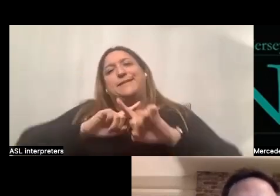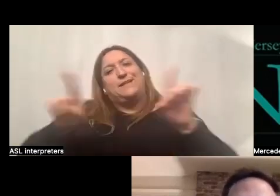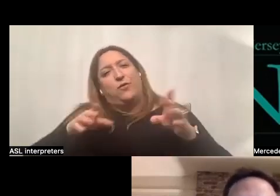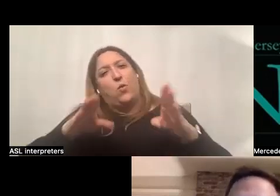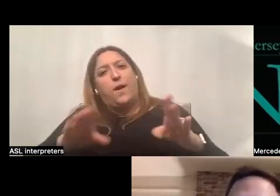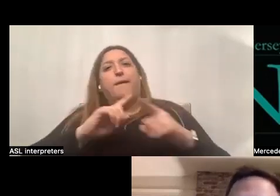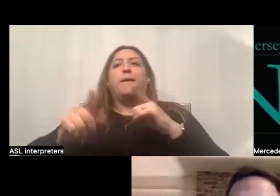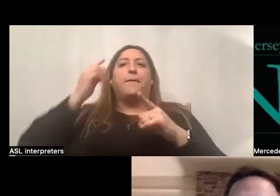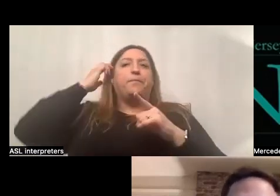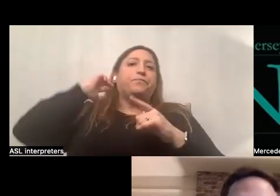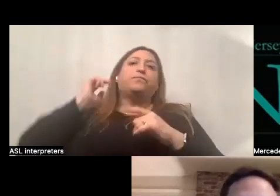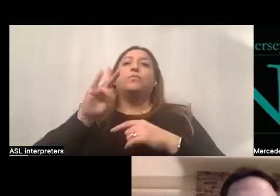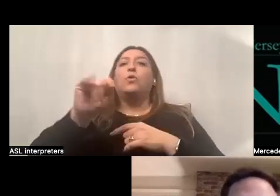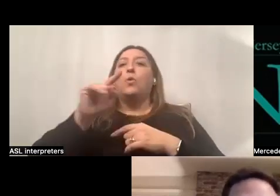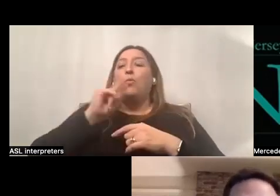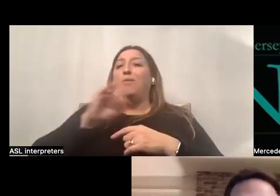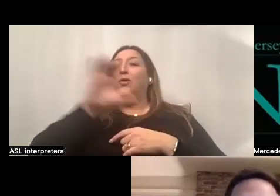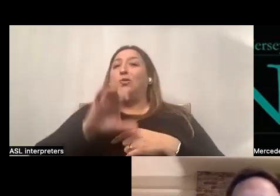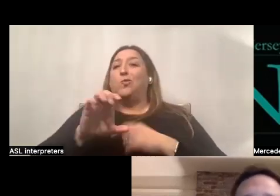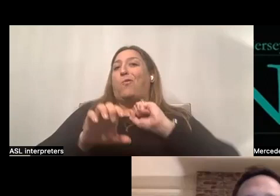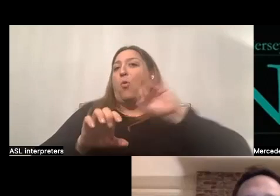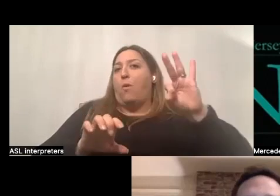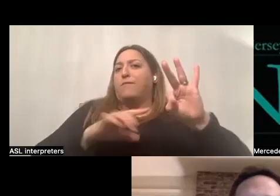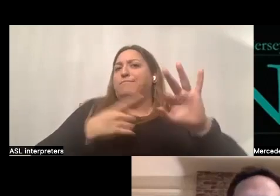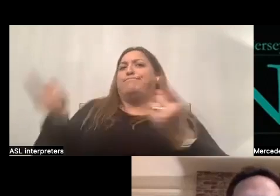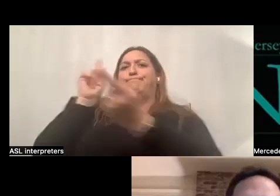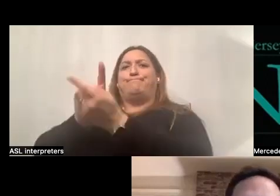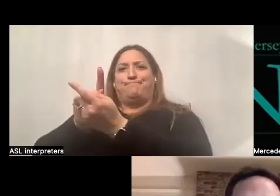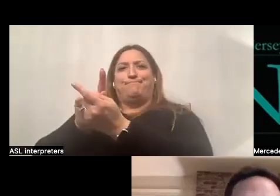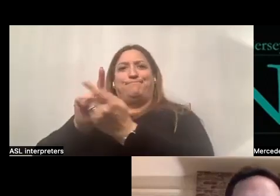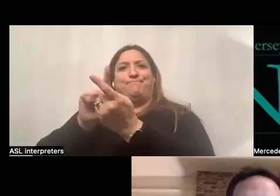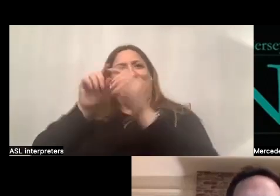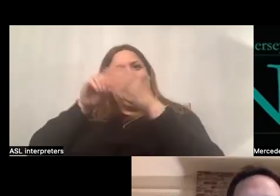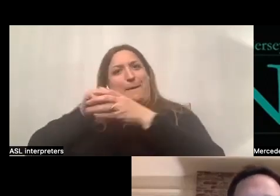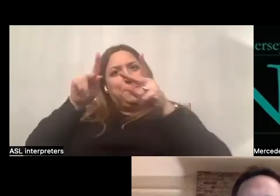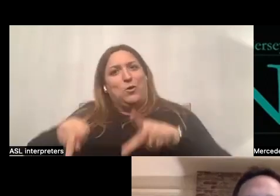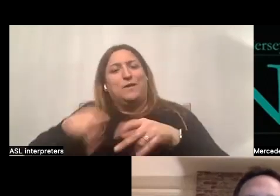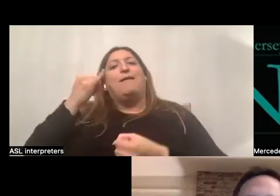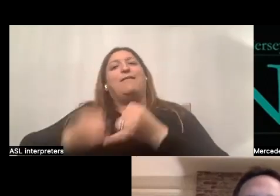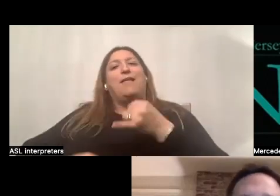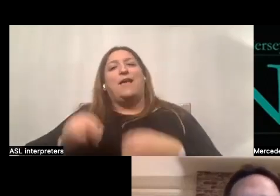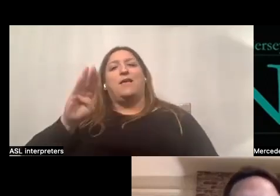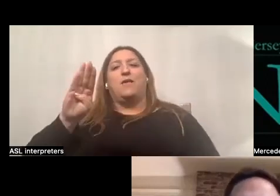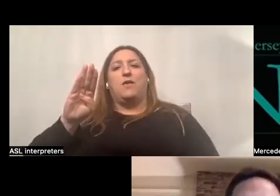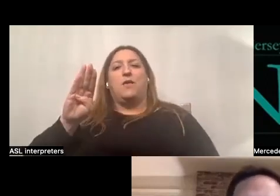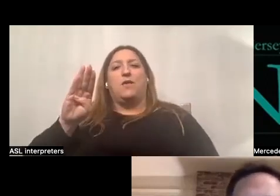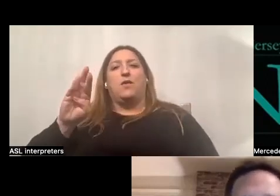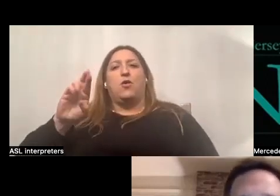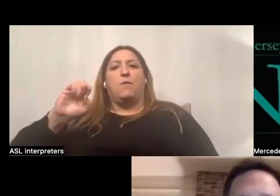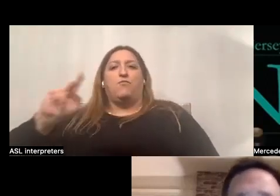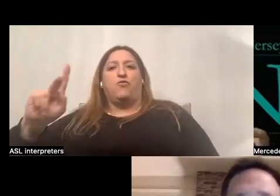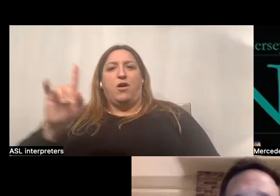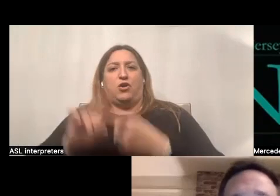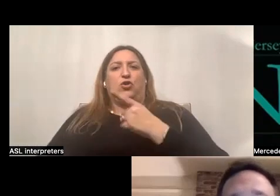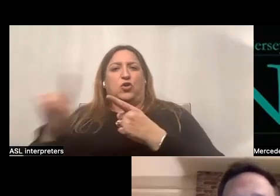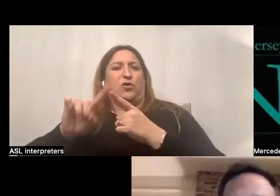good news is that Kurt wants to get off zoom and start meeting in person. Um, the last example I want to give you is Brock's circle. So Brock's circle looks completely